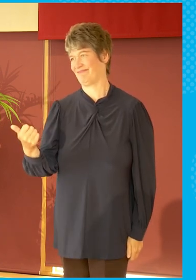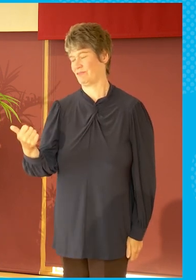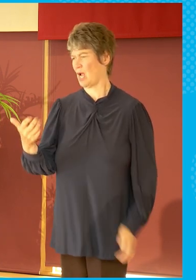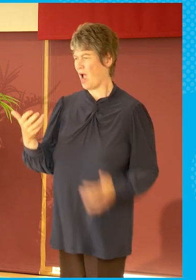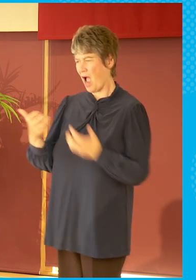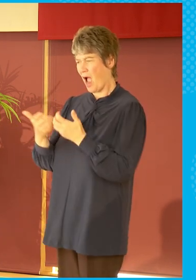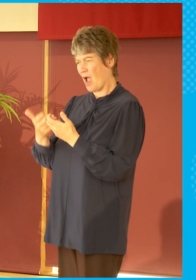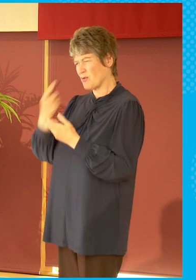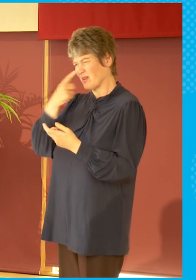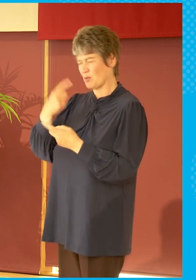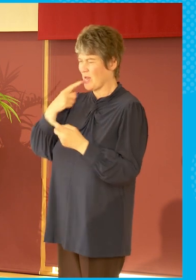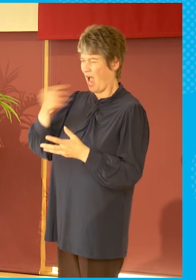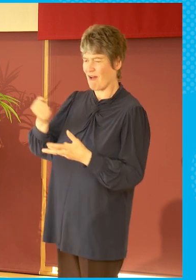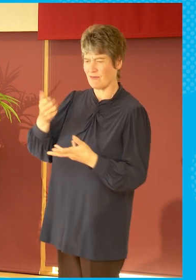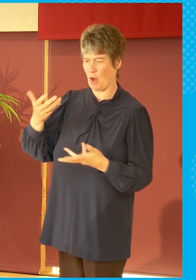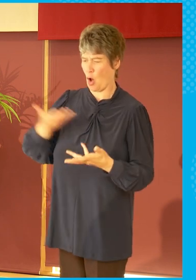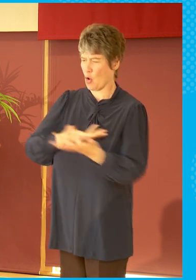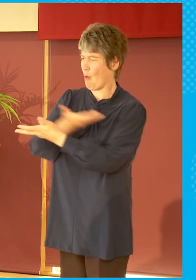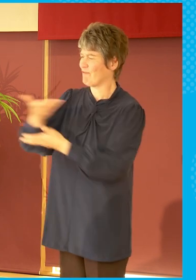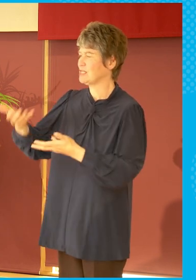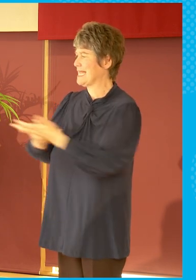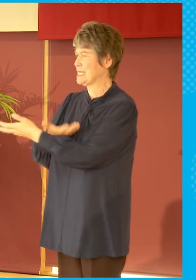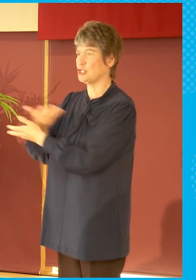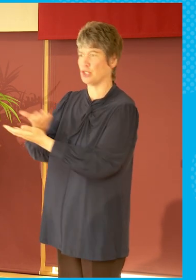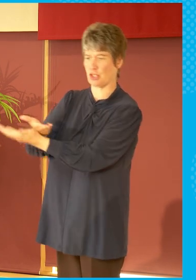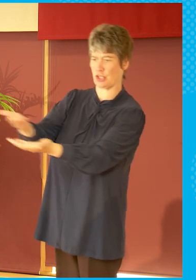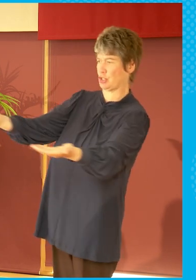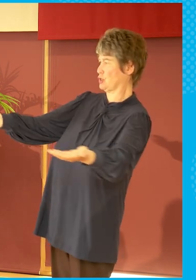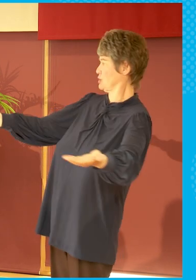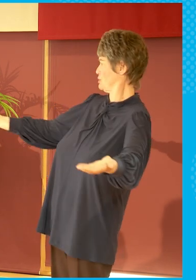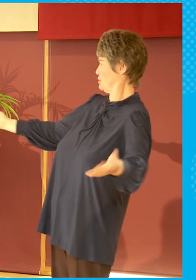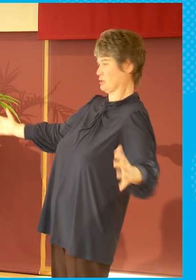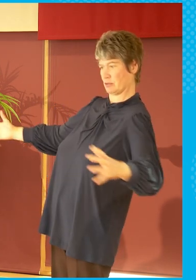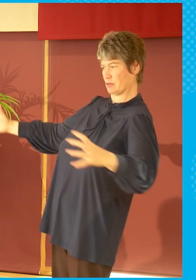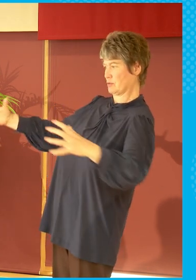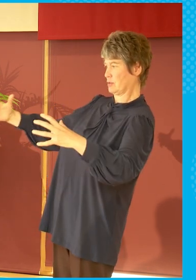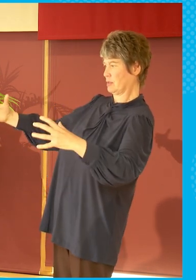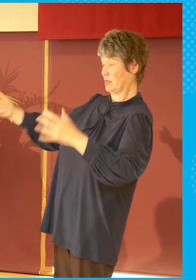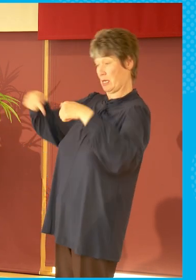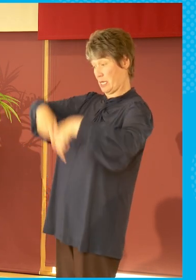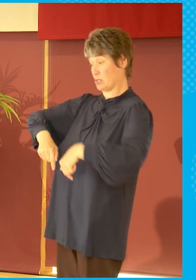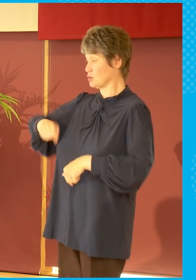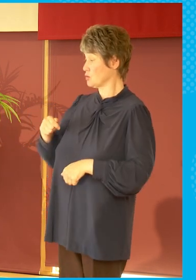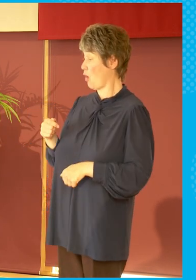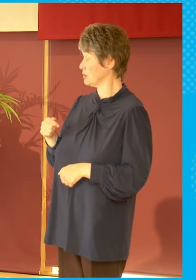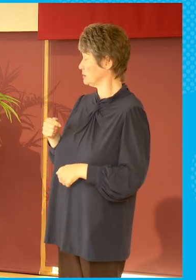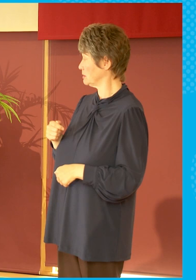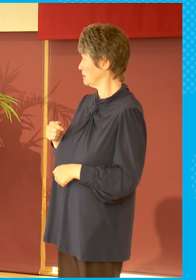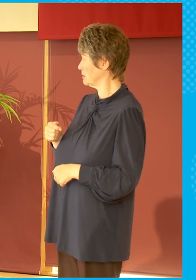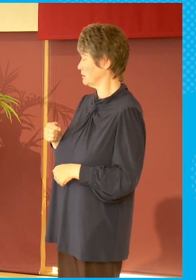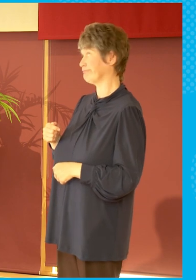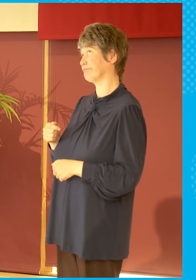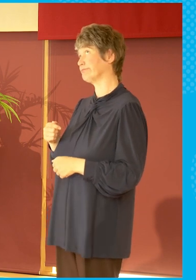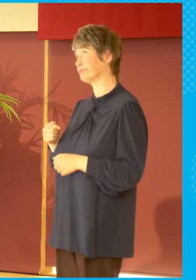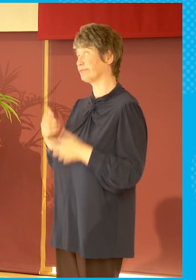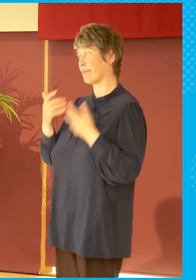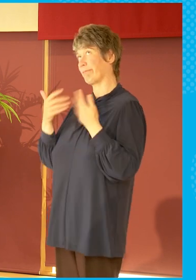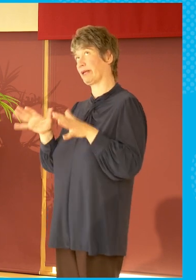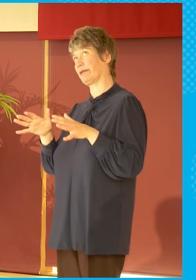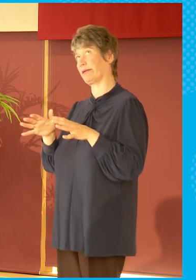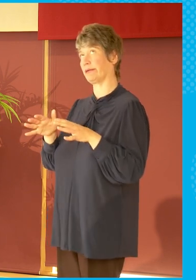you know, and here we are in Scotland where, you know, we've been having a sort of